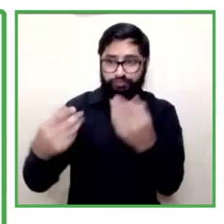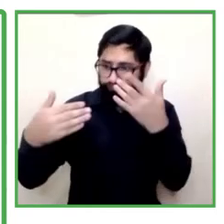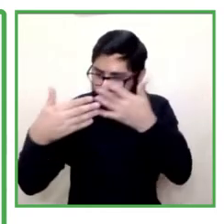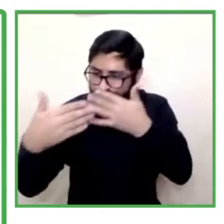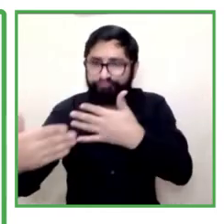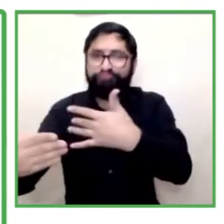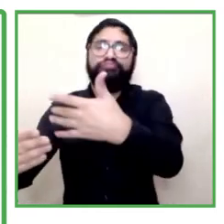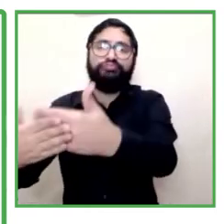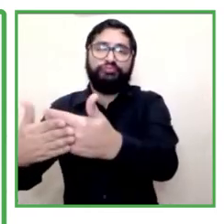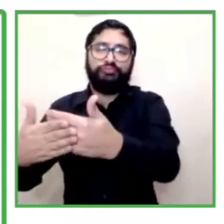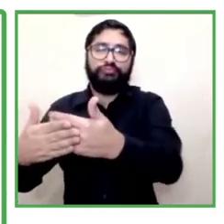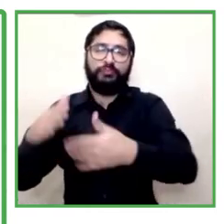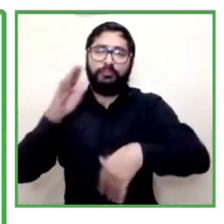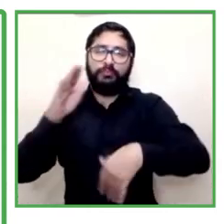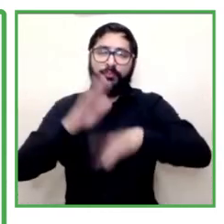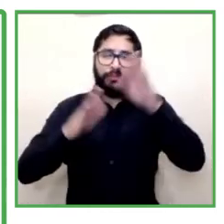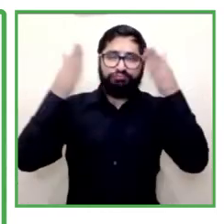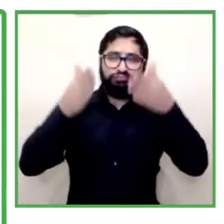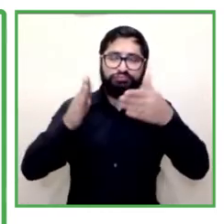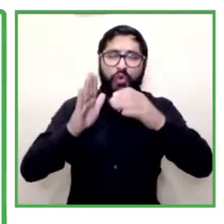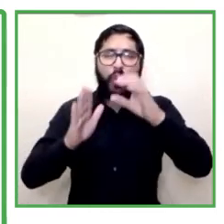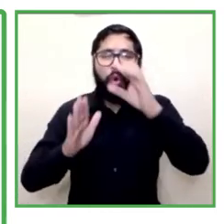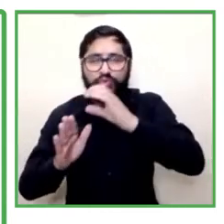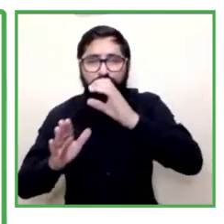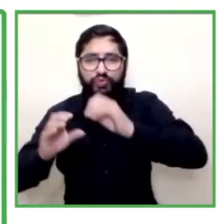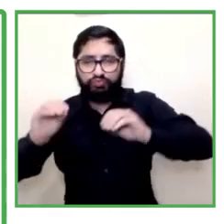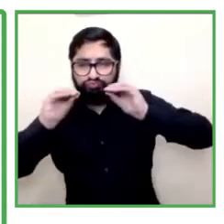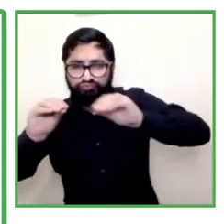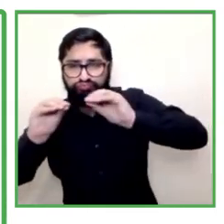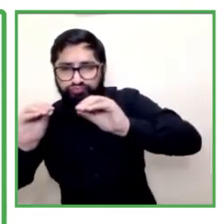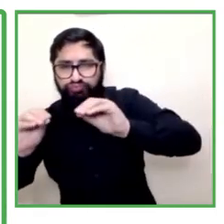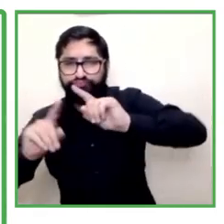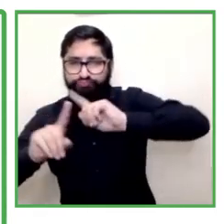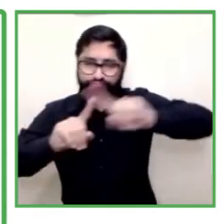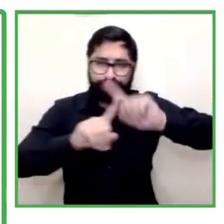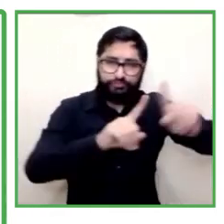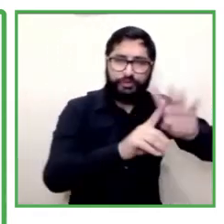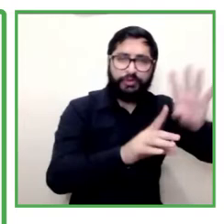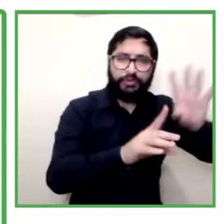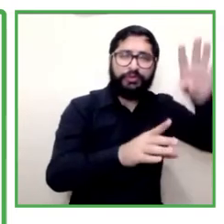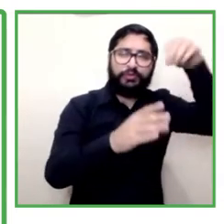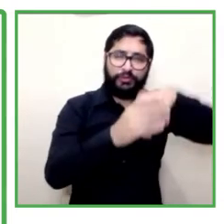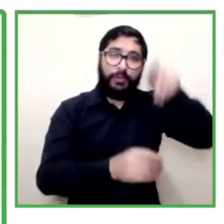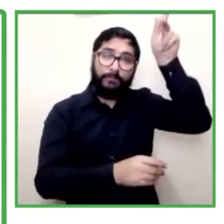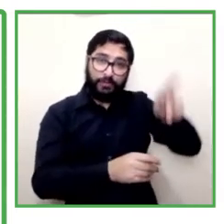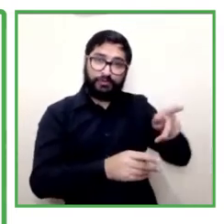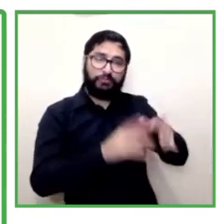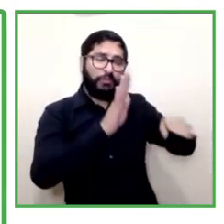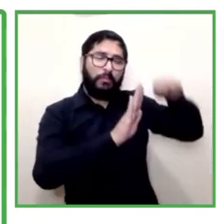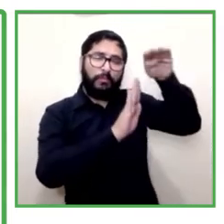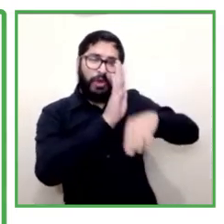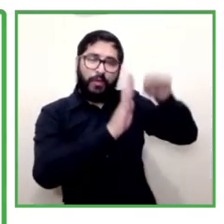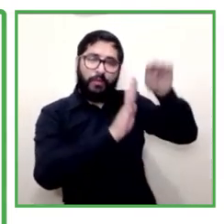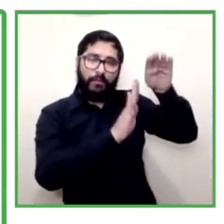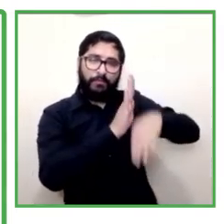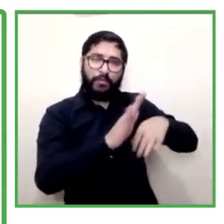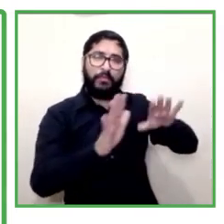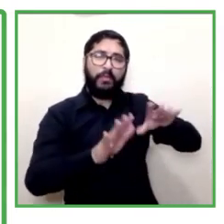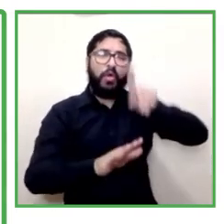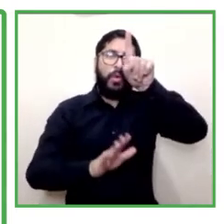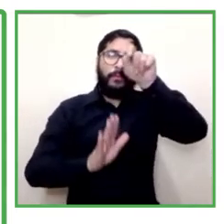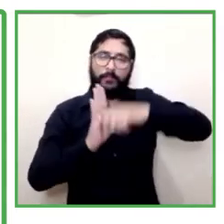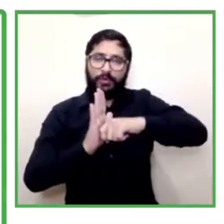year we managed to do some longer trainings some of them up to two years